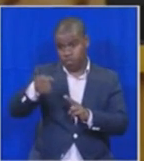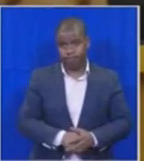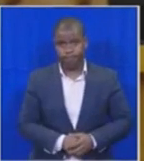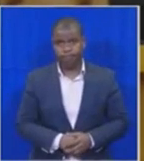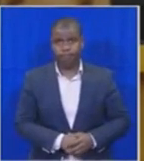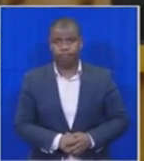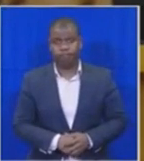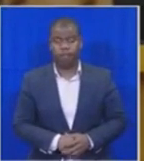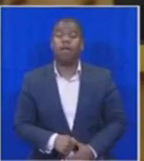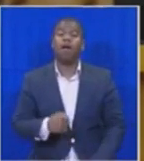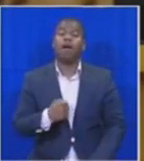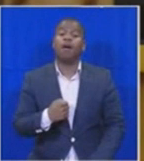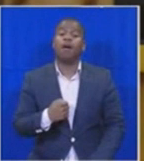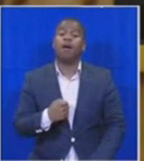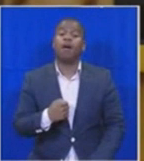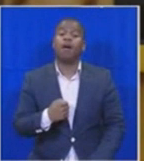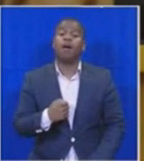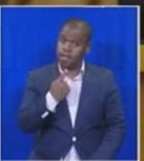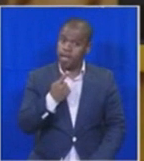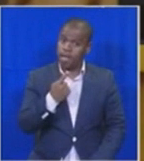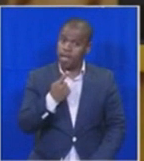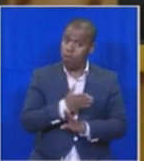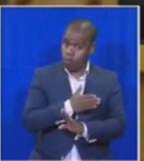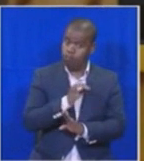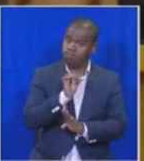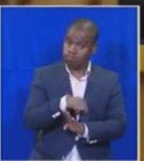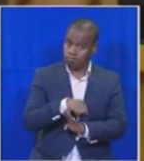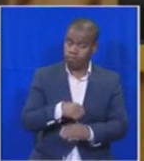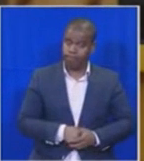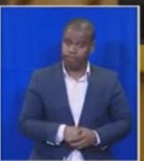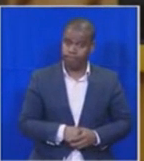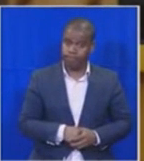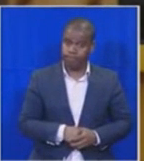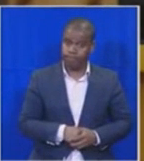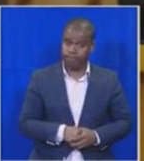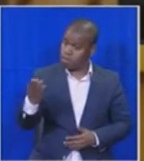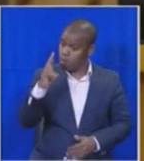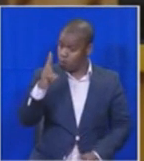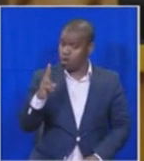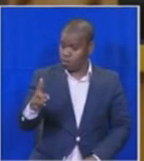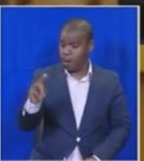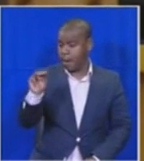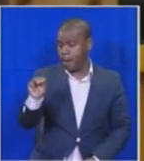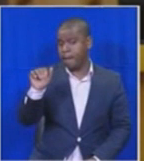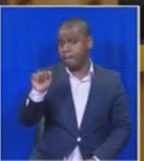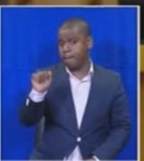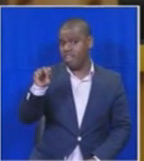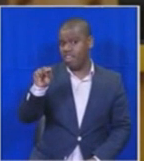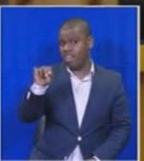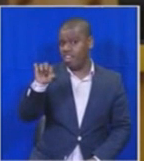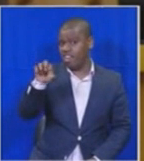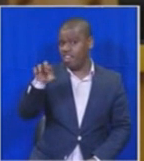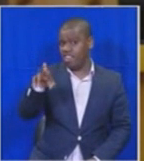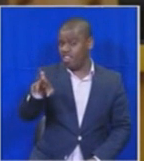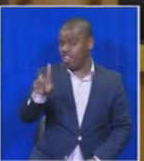As I've said earlier on, honorable Manir has no right to